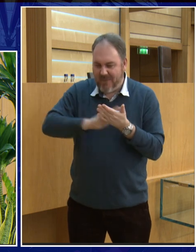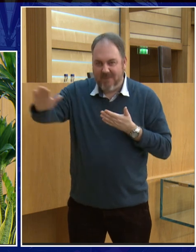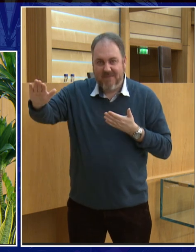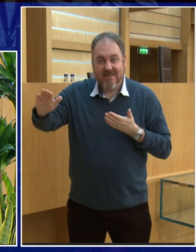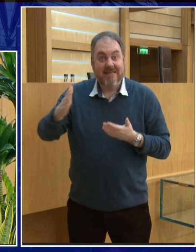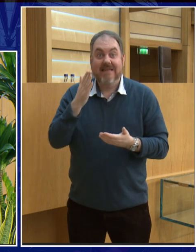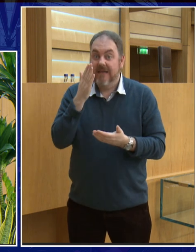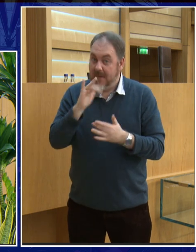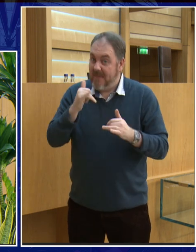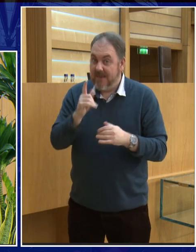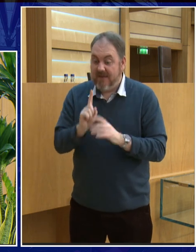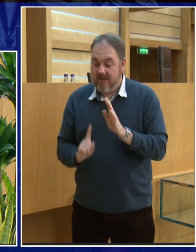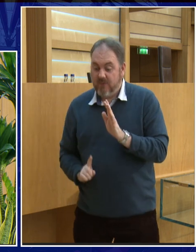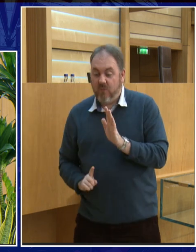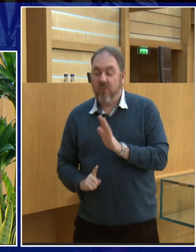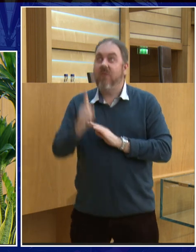he make it to the moon?